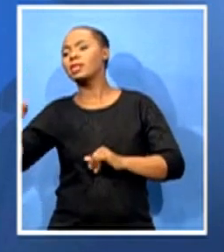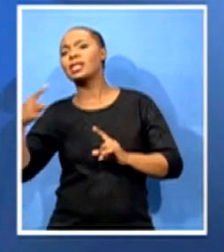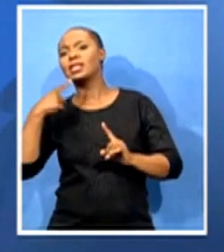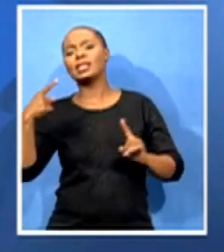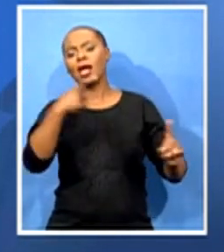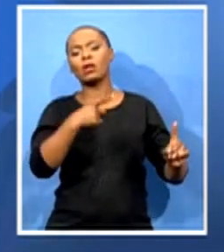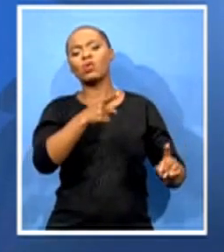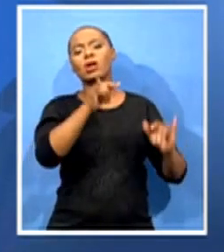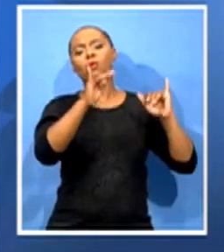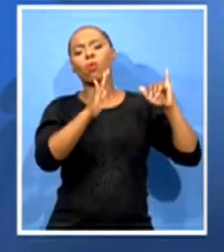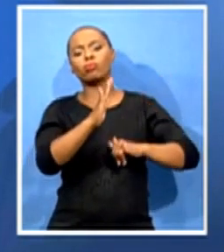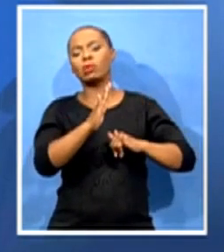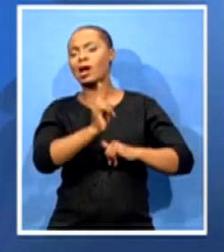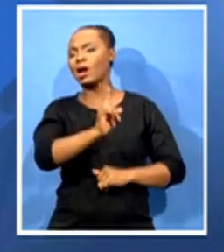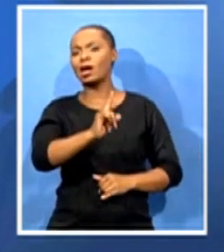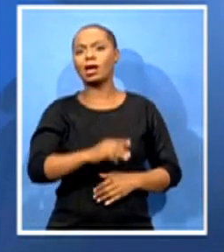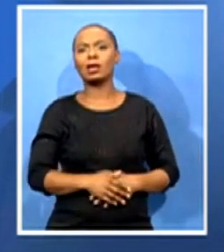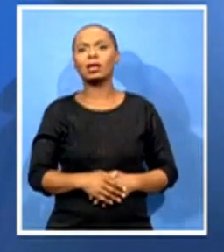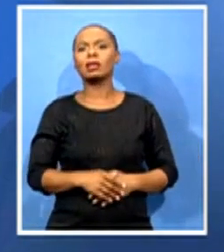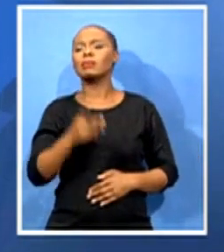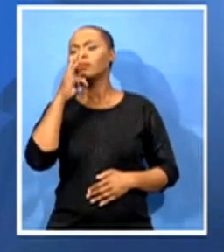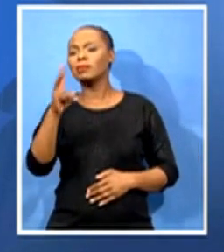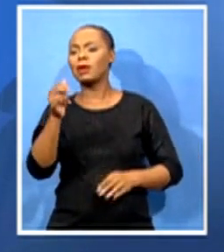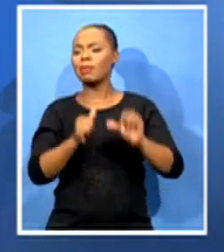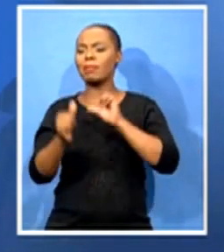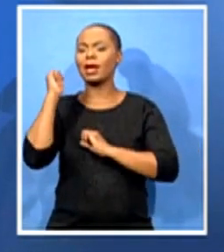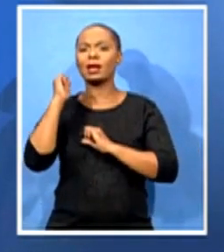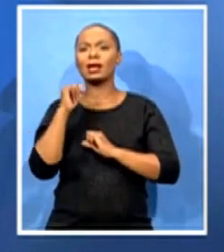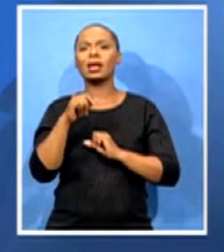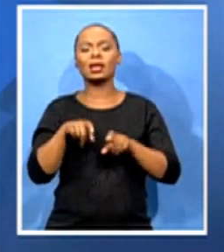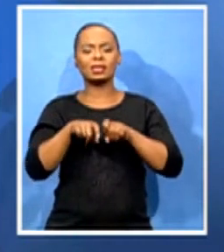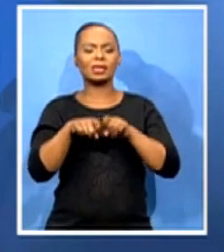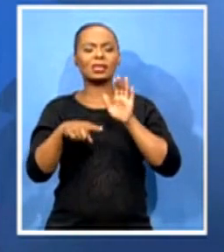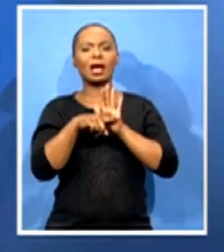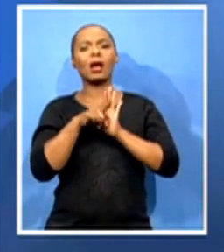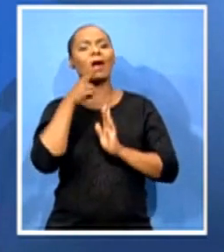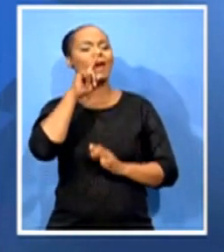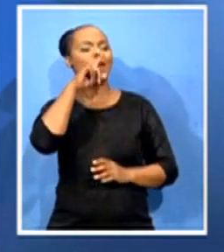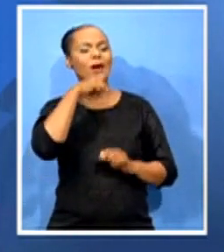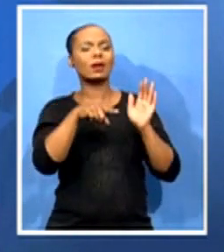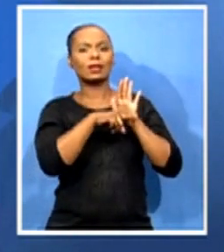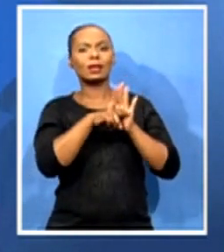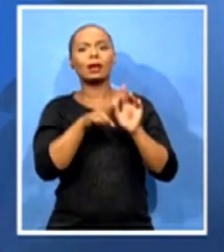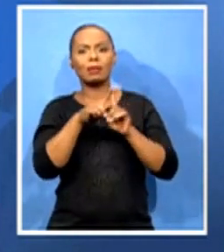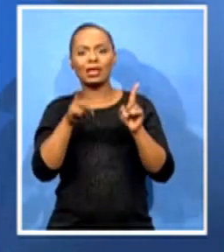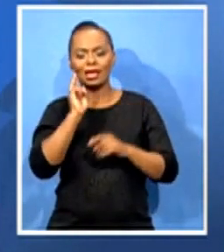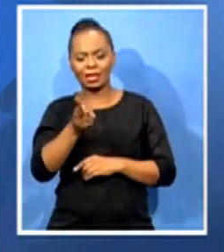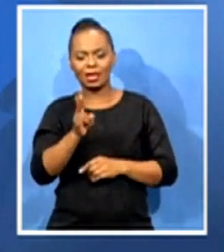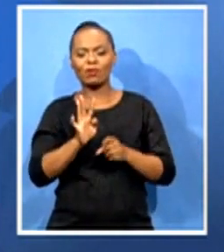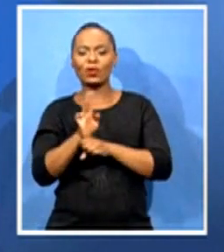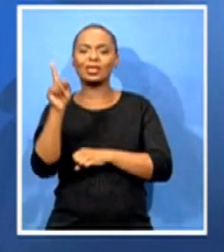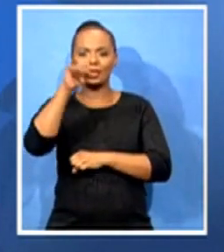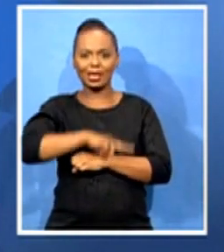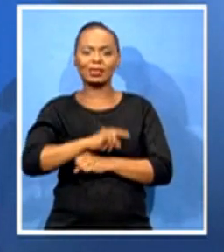coming back, having tested negative, but we still quarantine them for another 14 days, and still after they've tested negative,